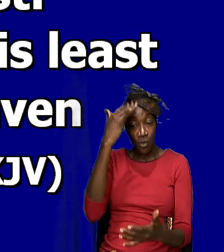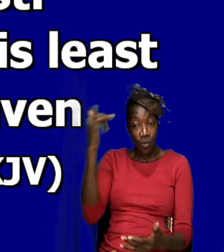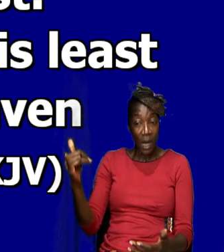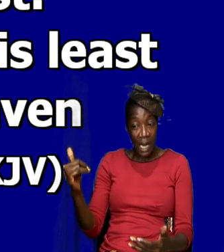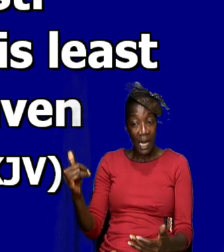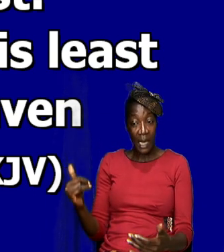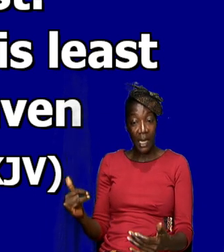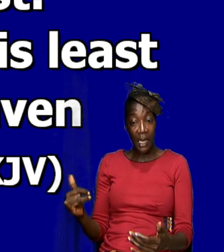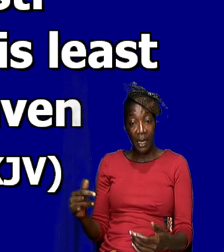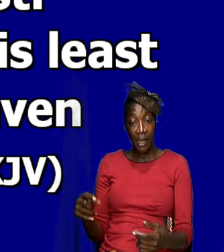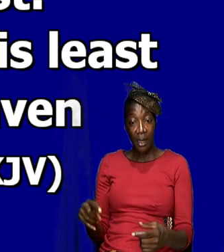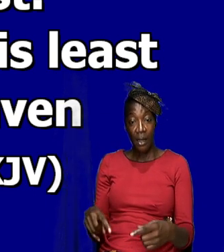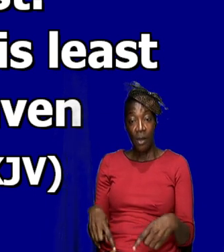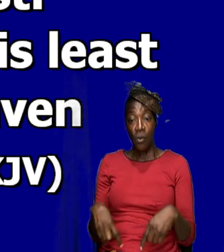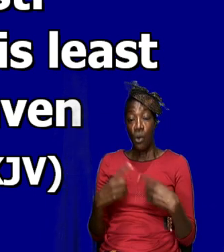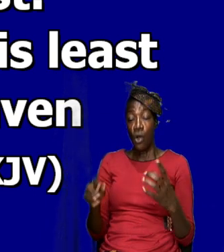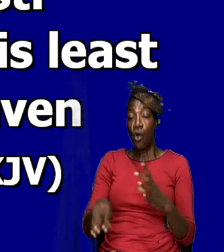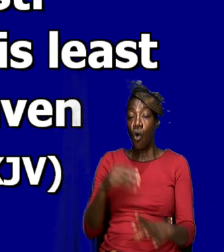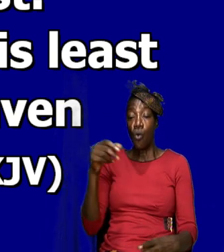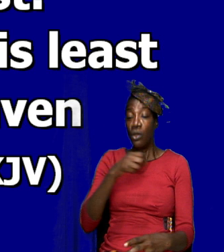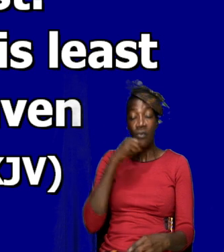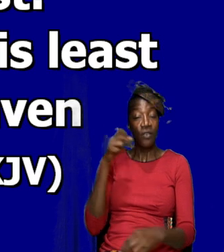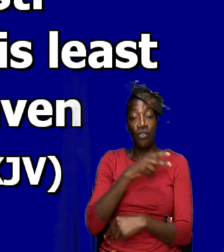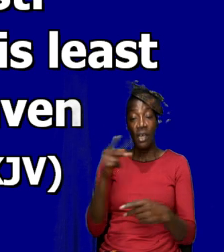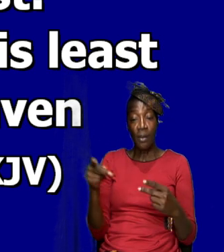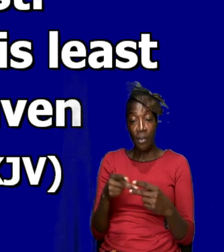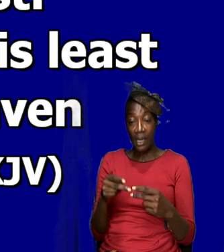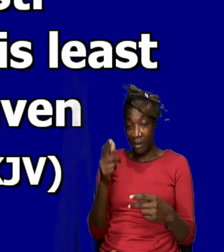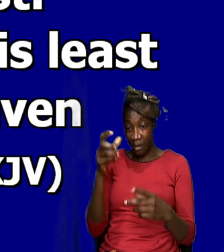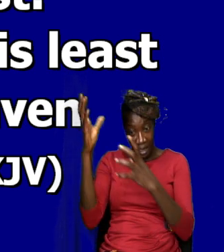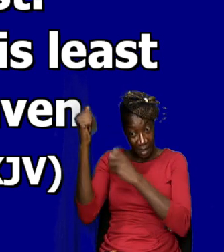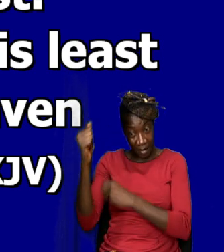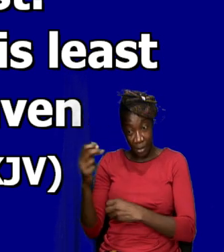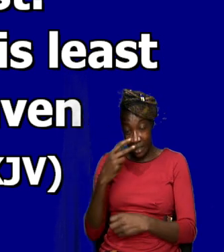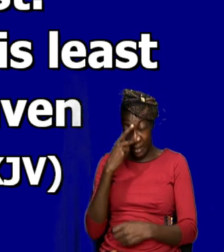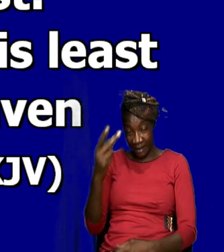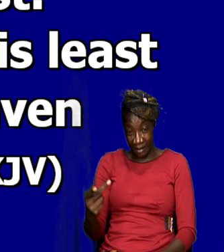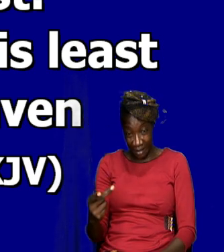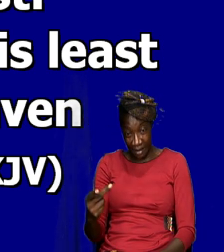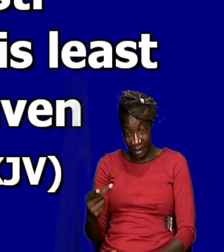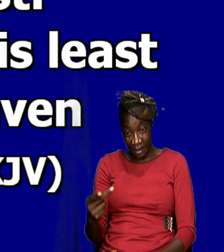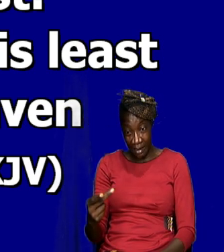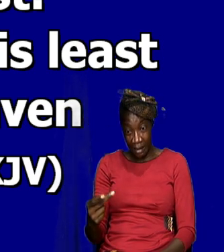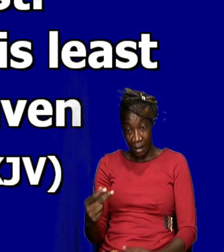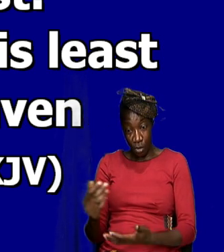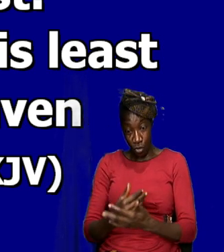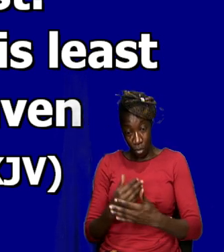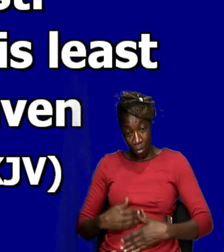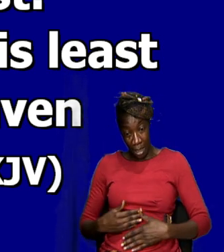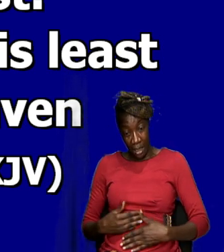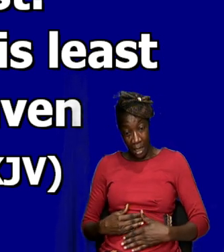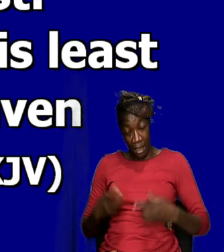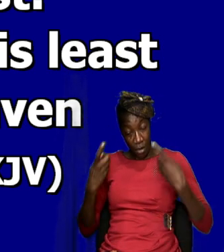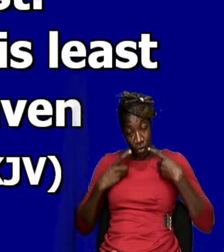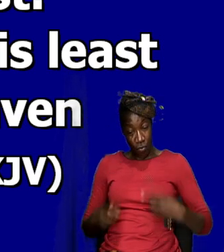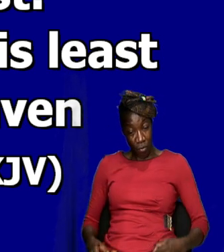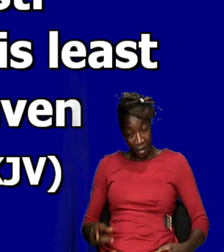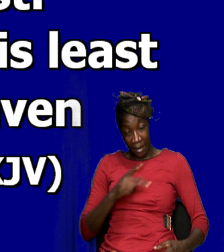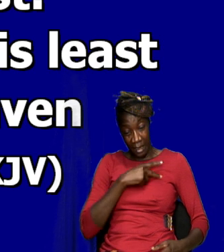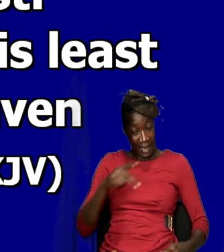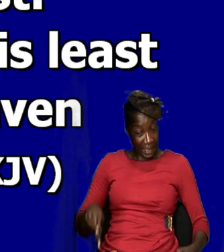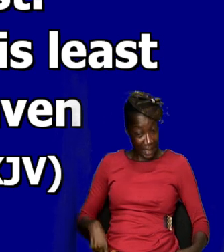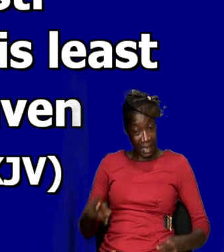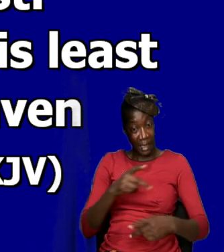when you went out when you go out in the wilderness did you expect to see somebody that dressed like they were in a king's palace so he